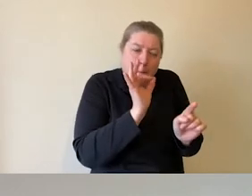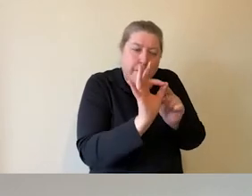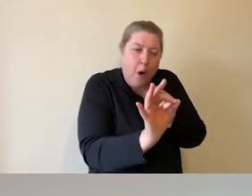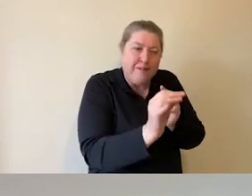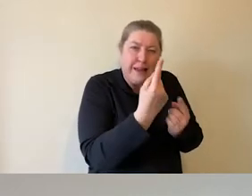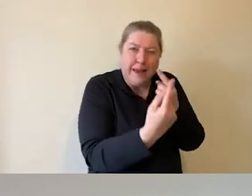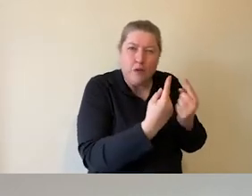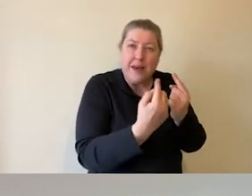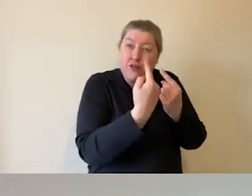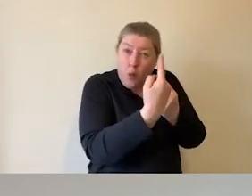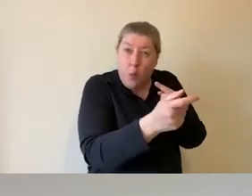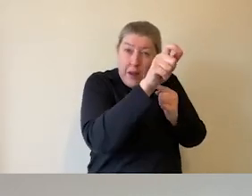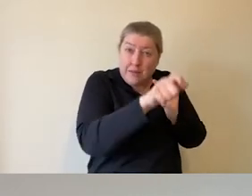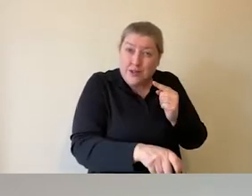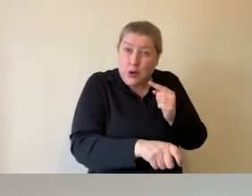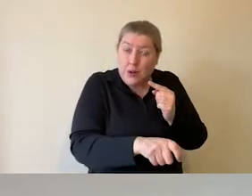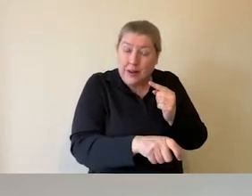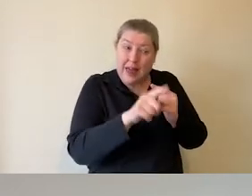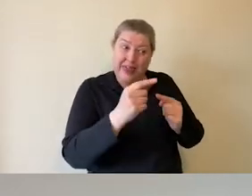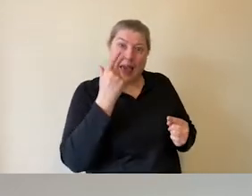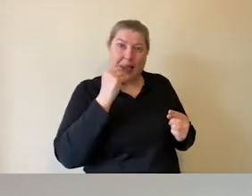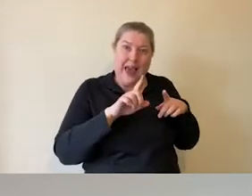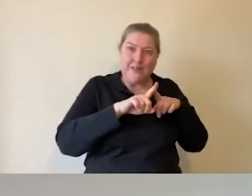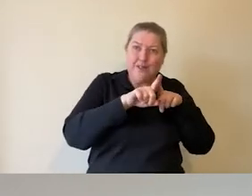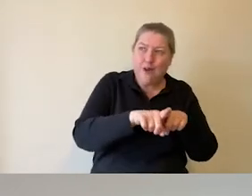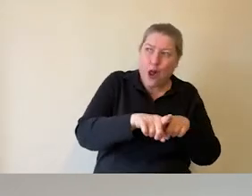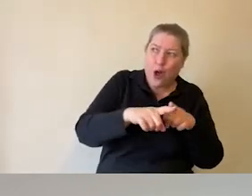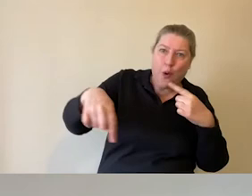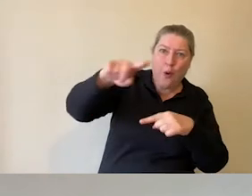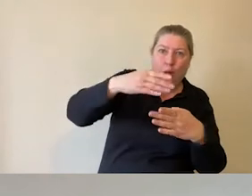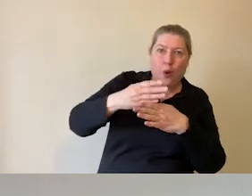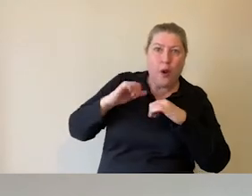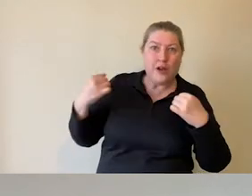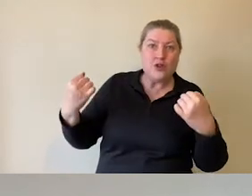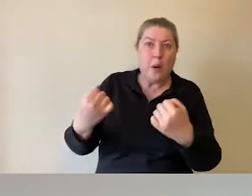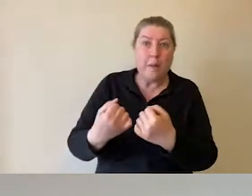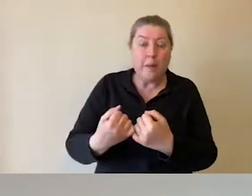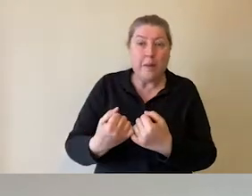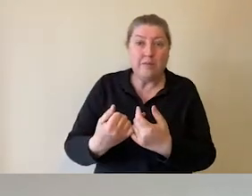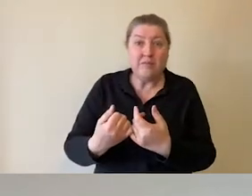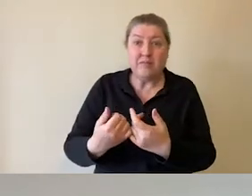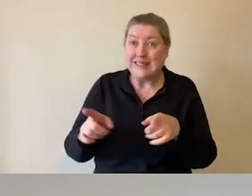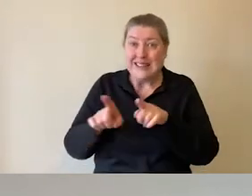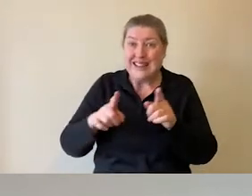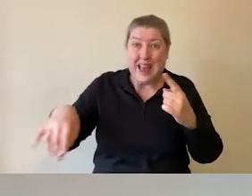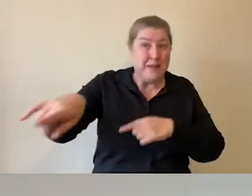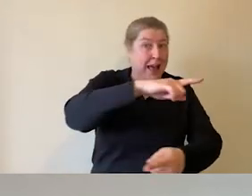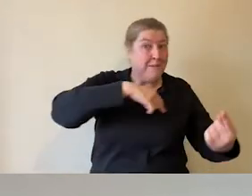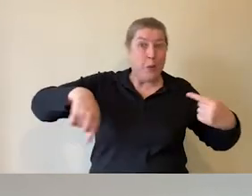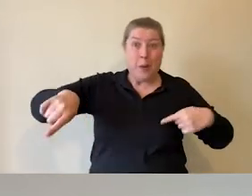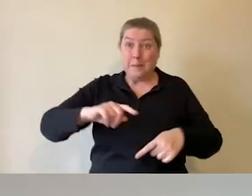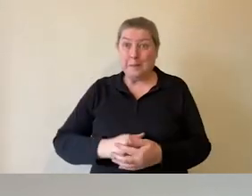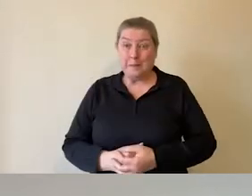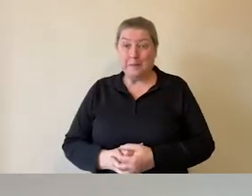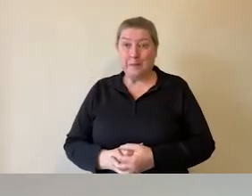student that enables them to follow the flow of the workshop that everyone else in the class is following